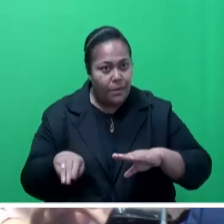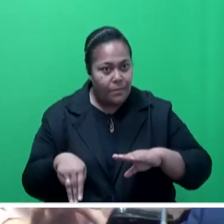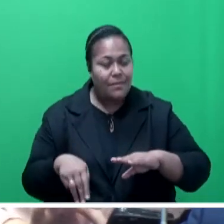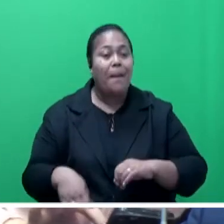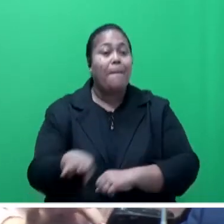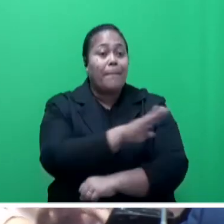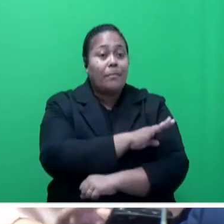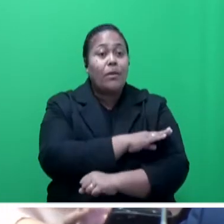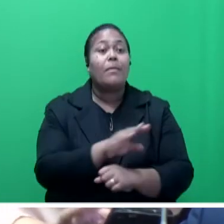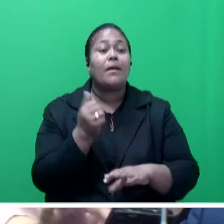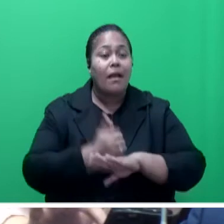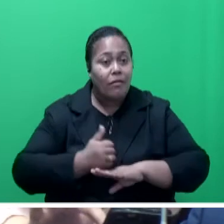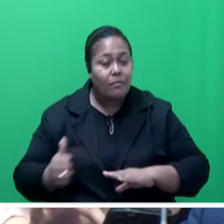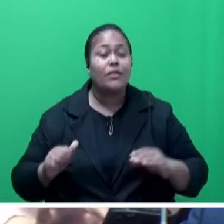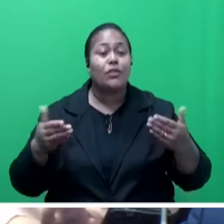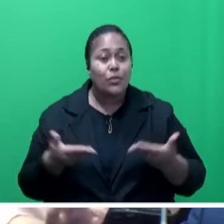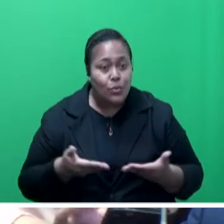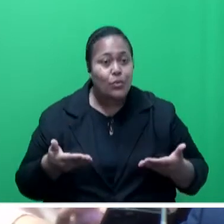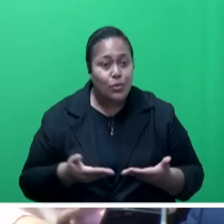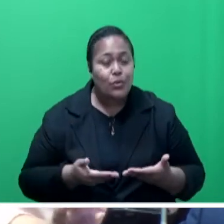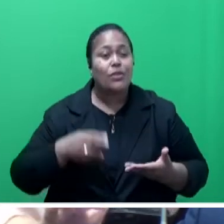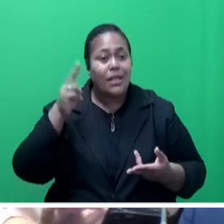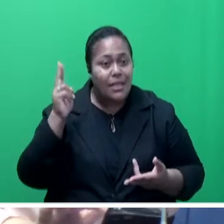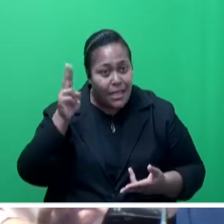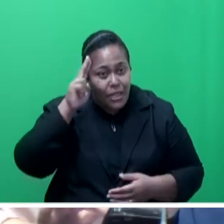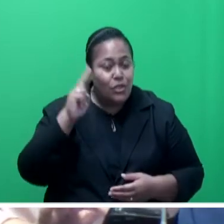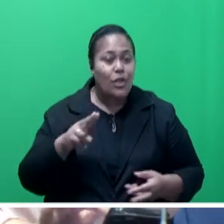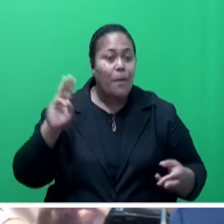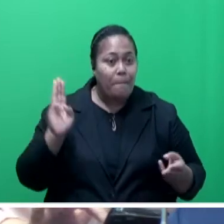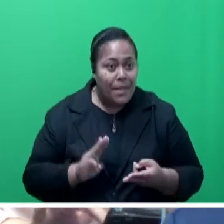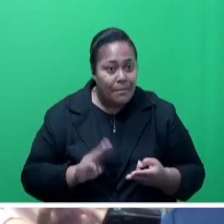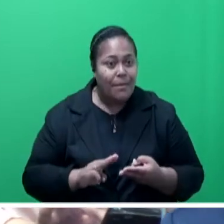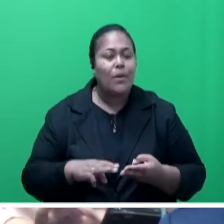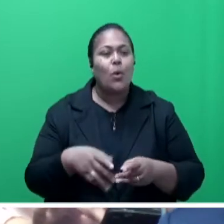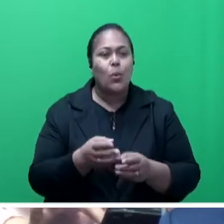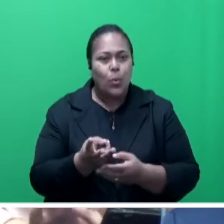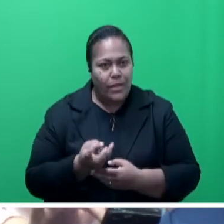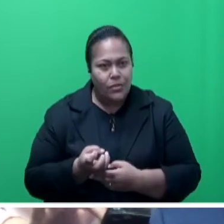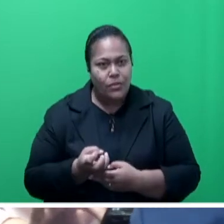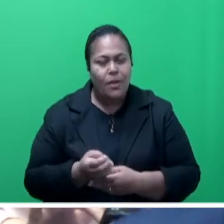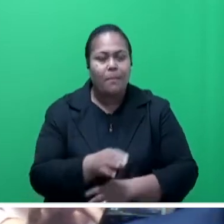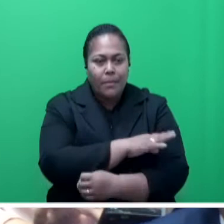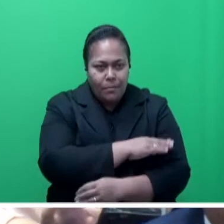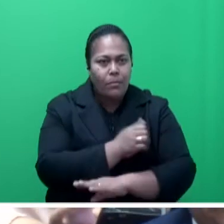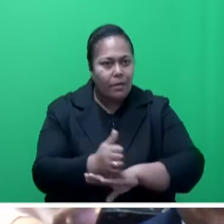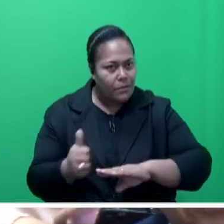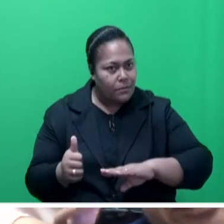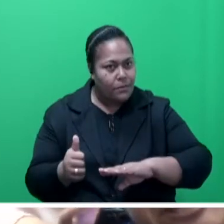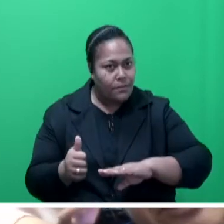Marama government that introduced the national minimum wage. The Beni Marama government. There was